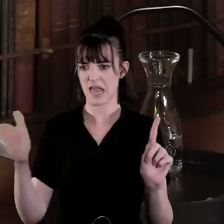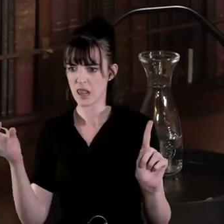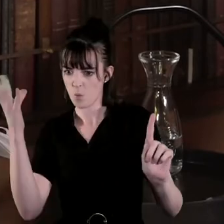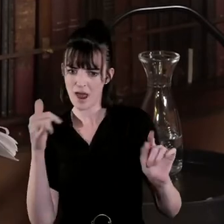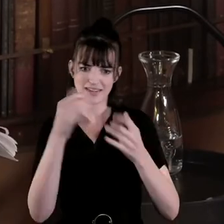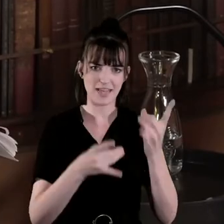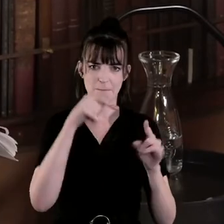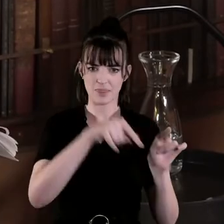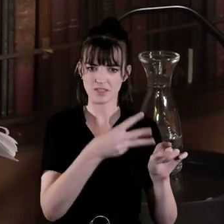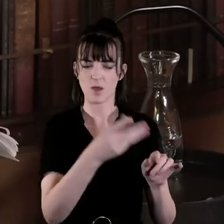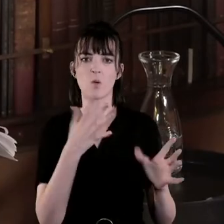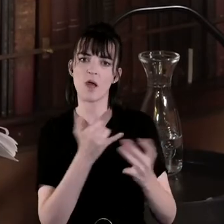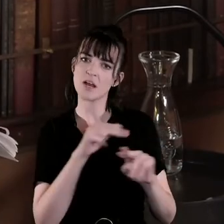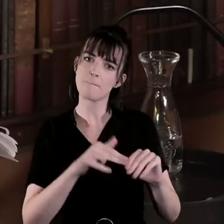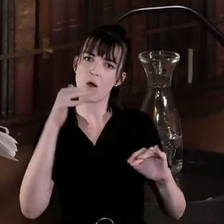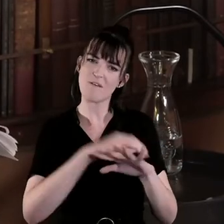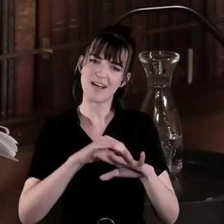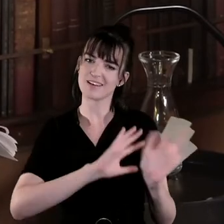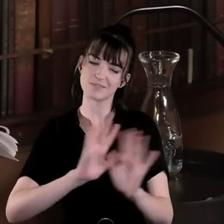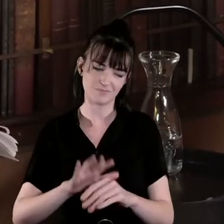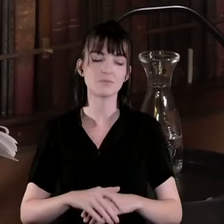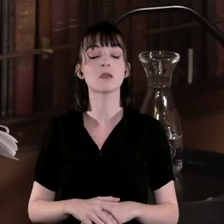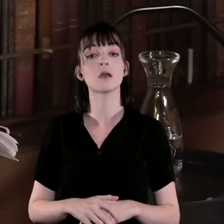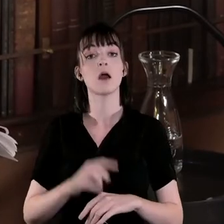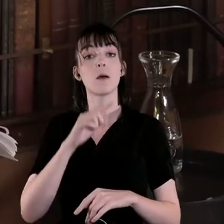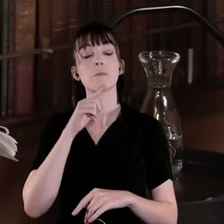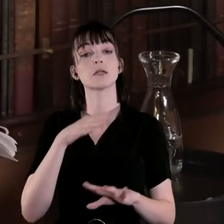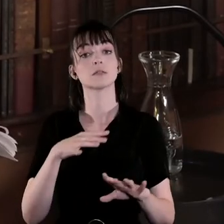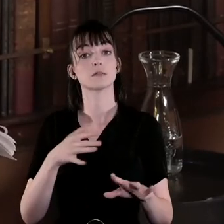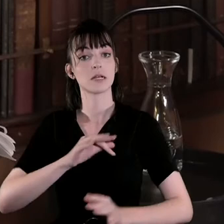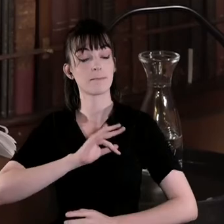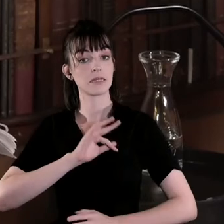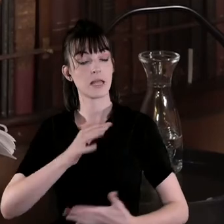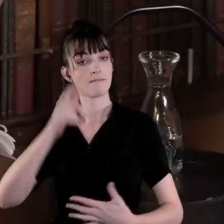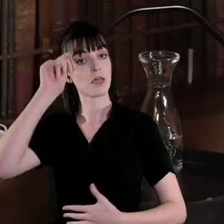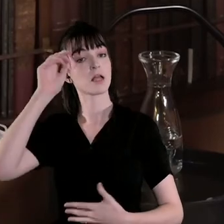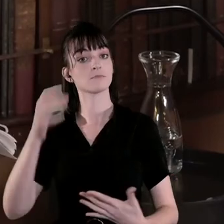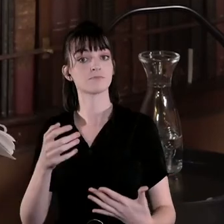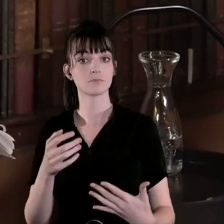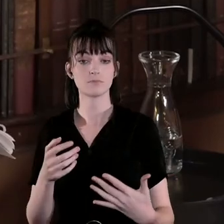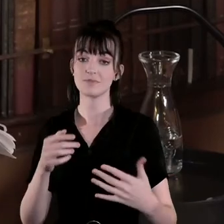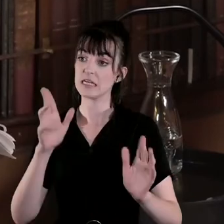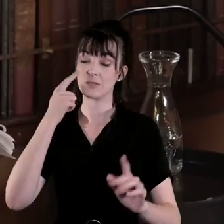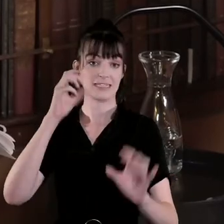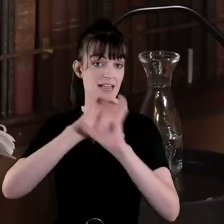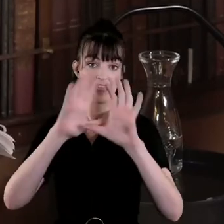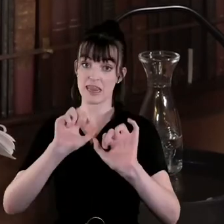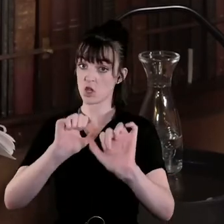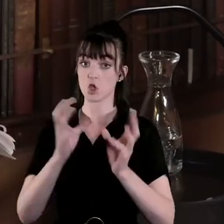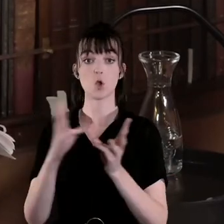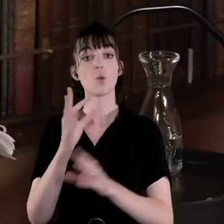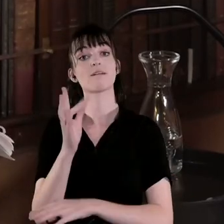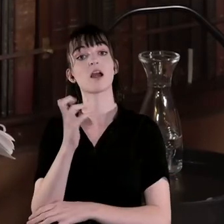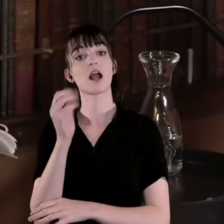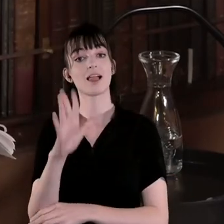I suppose at this point I think one of the really it's demonstrated in your work Fergal and